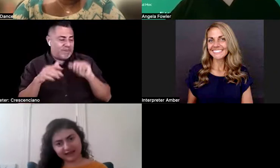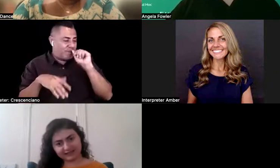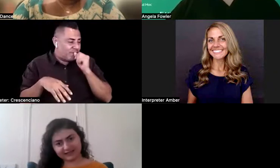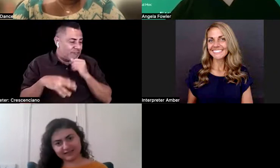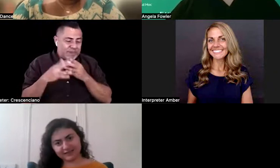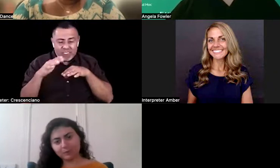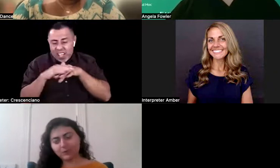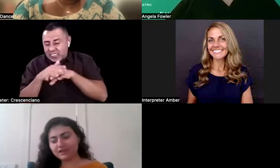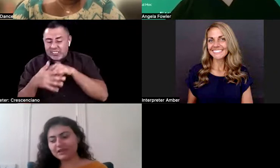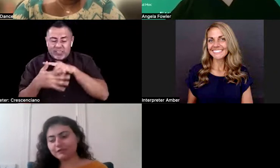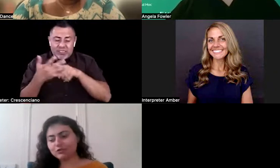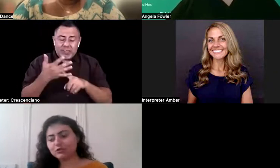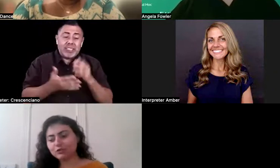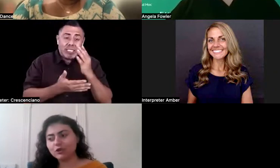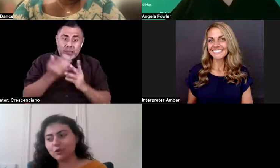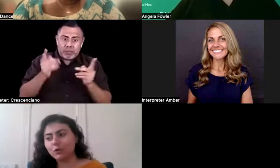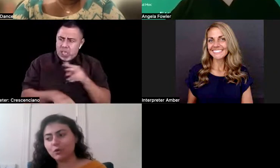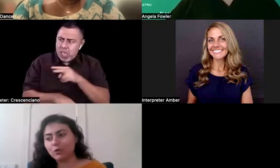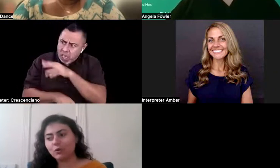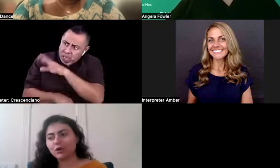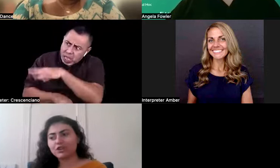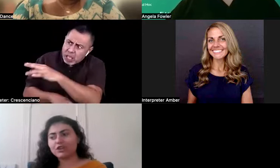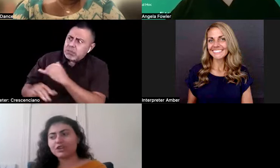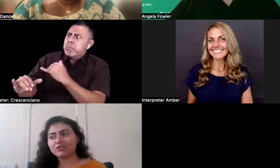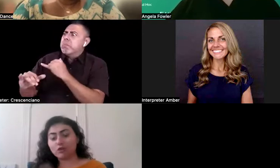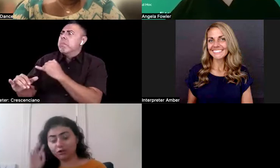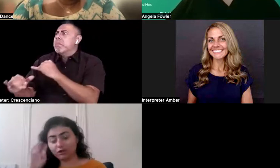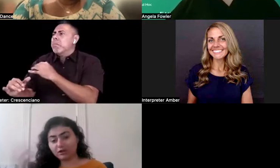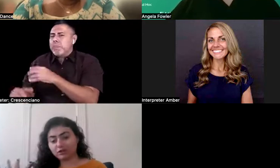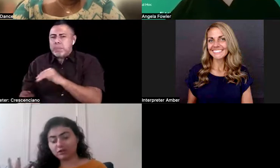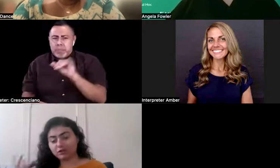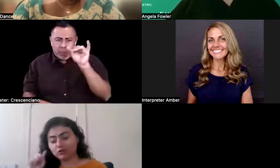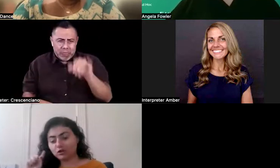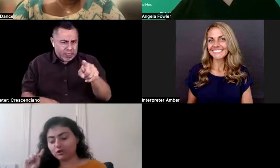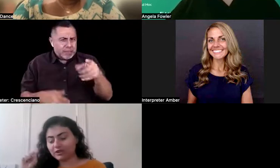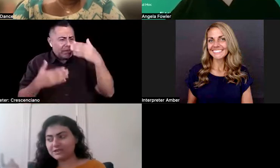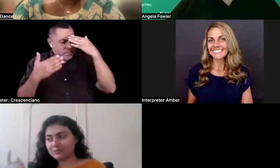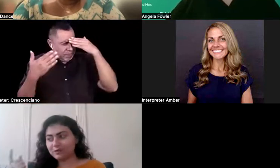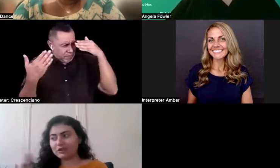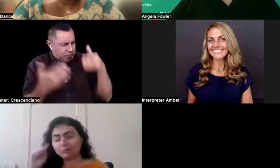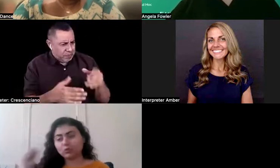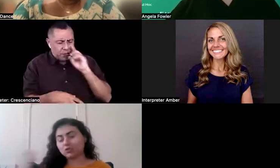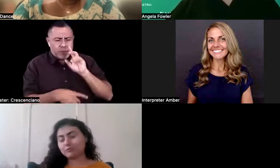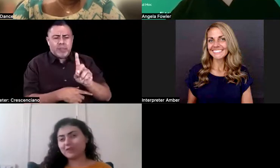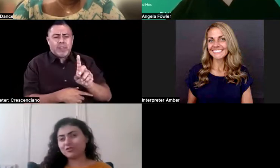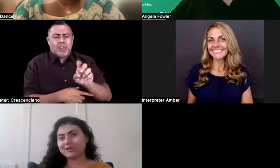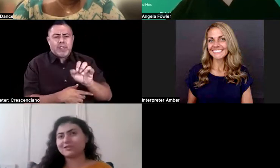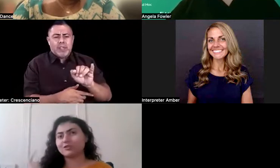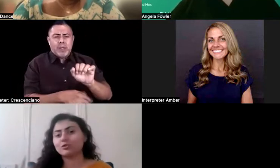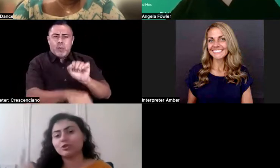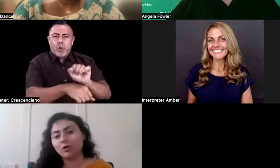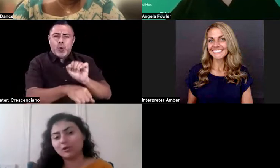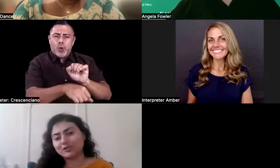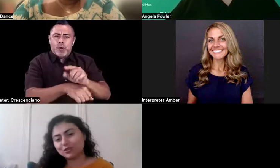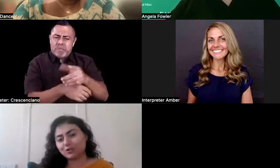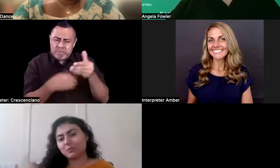that. But if you're going to go your, your experience, like what you're imagining is